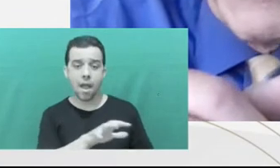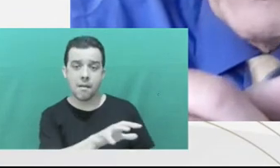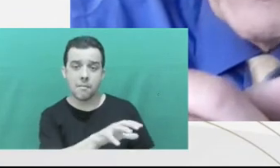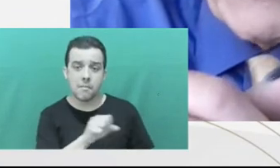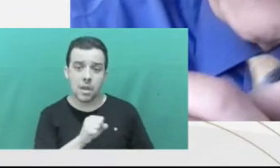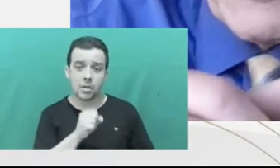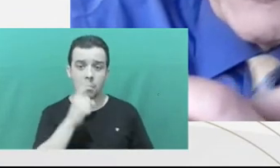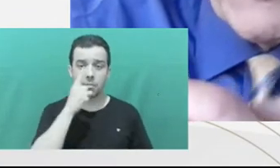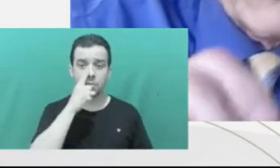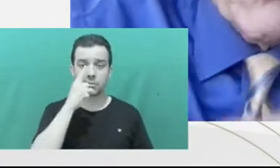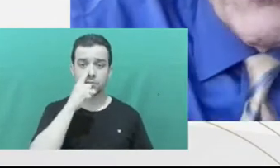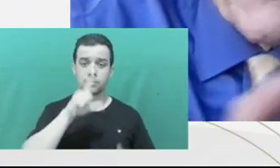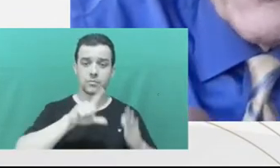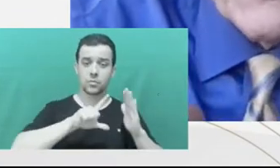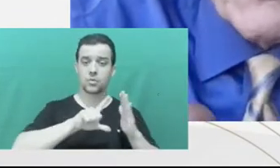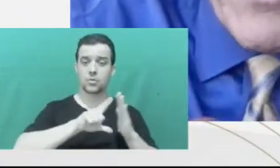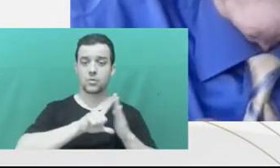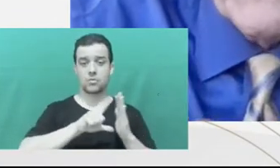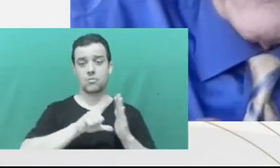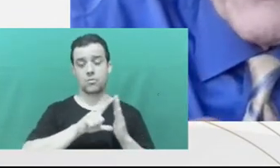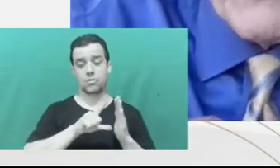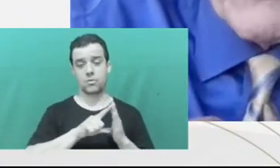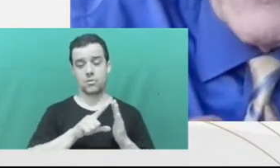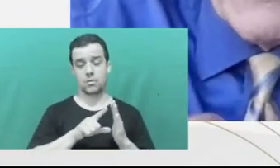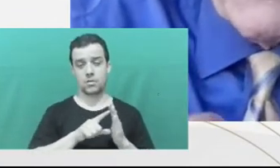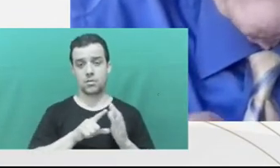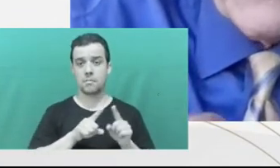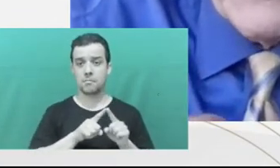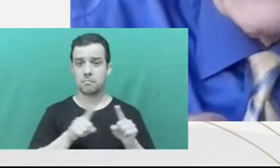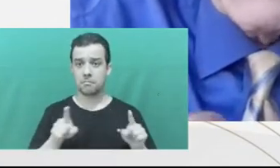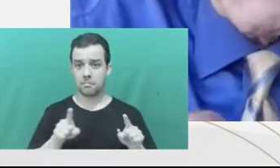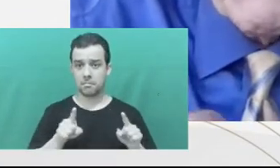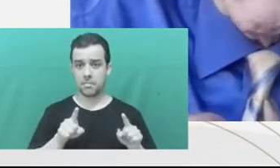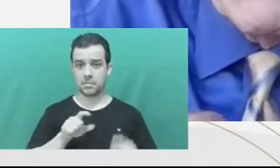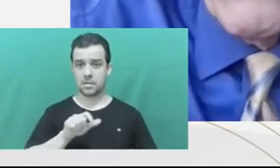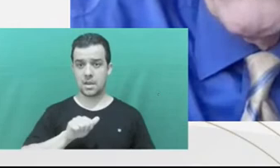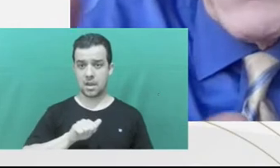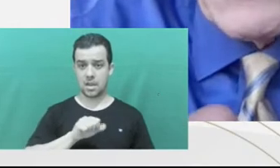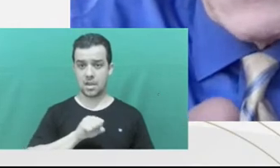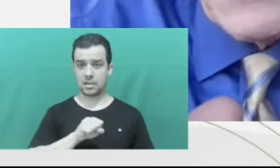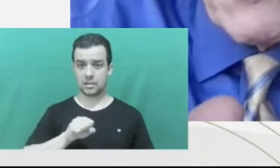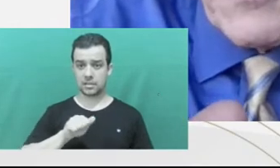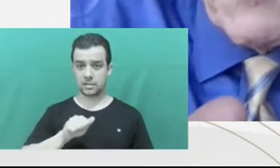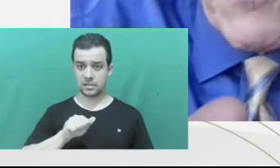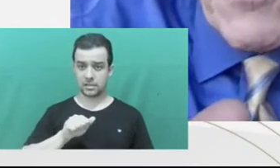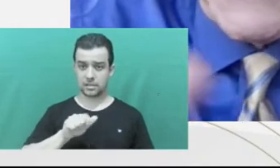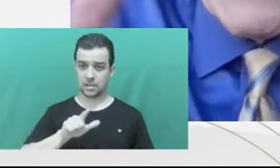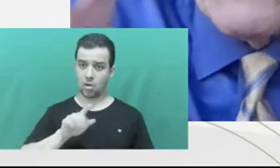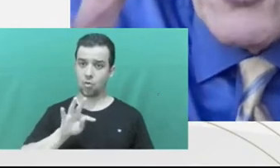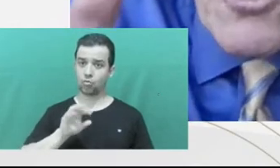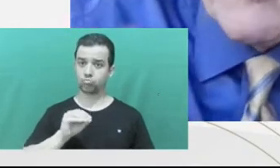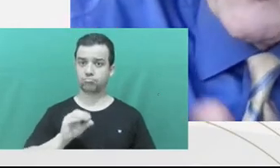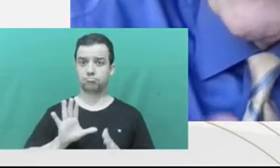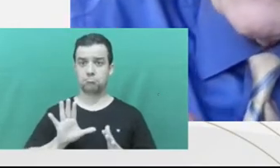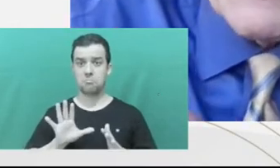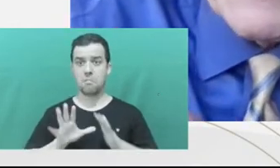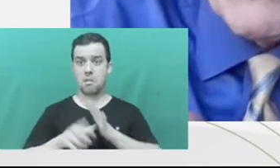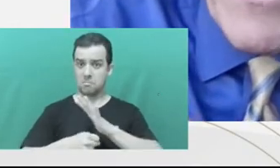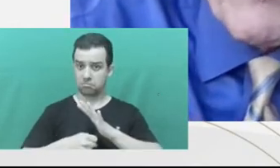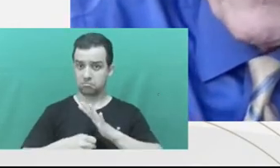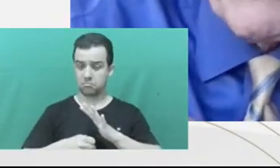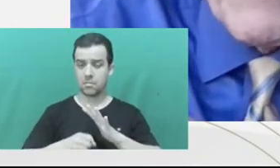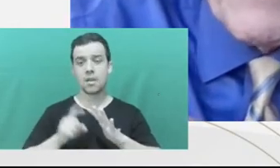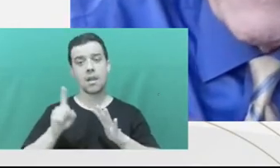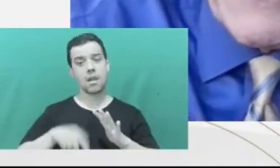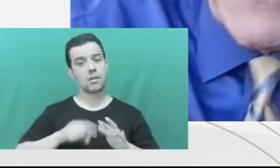distinguish one of those crimes from the other. Because we know that the system of plea bargaining and charge bargaining